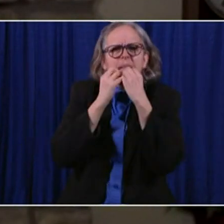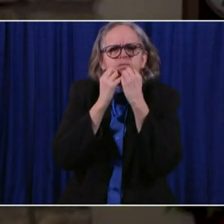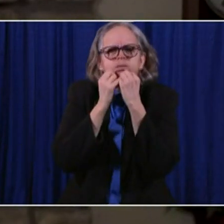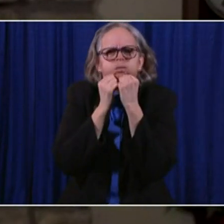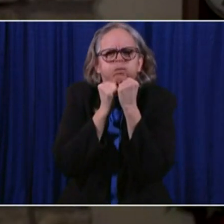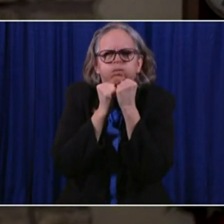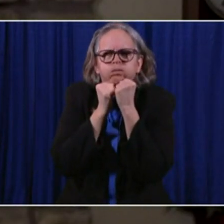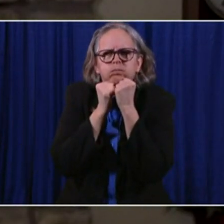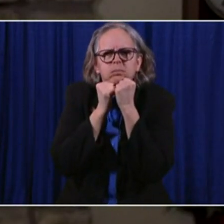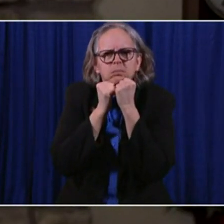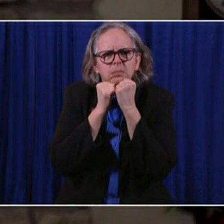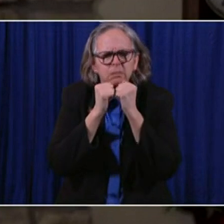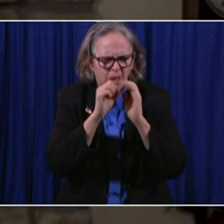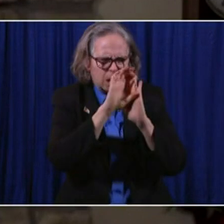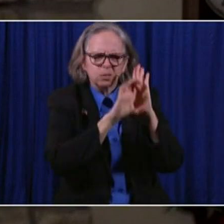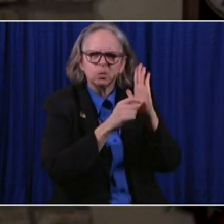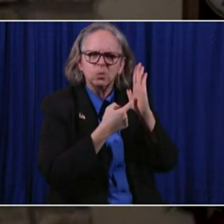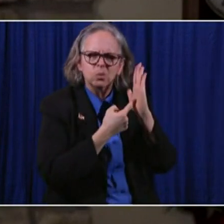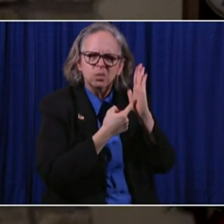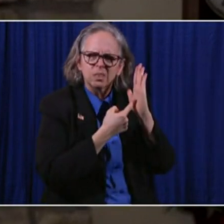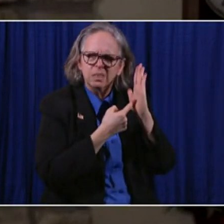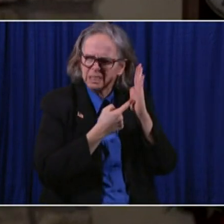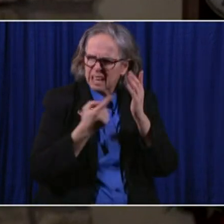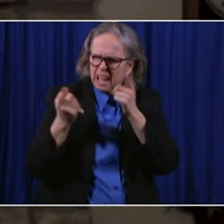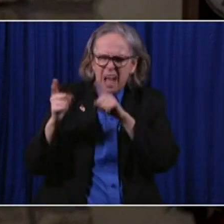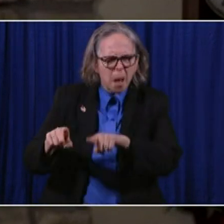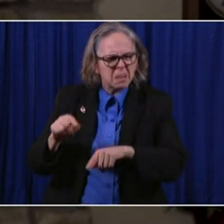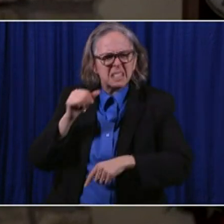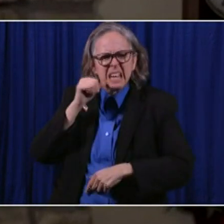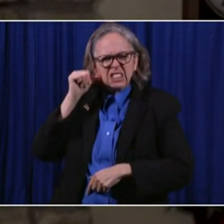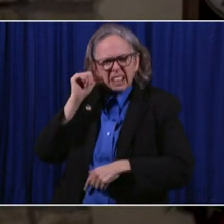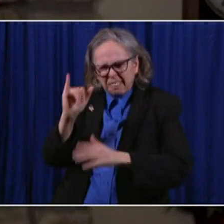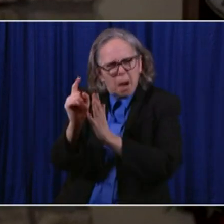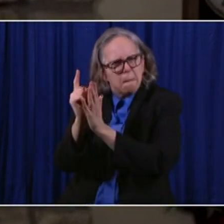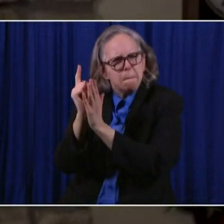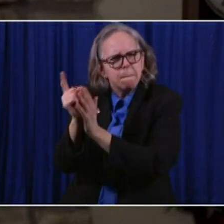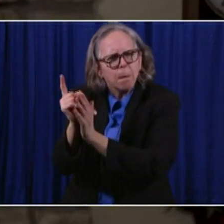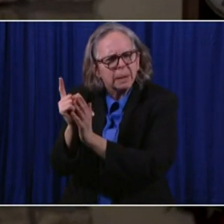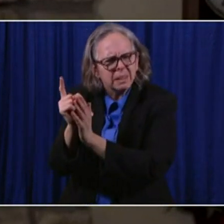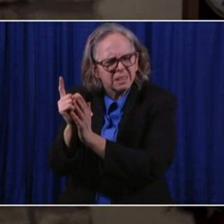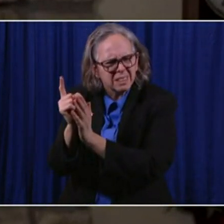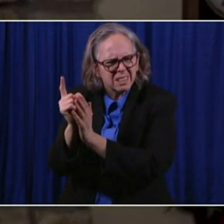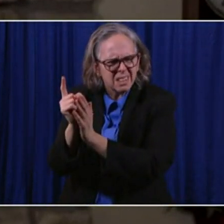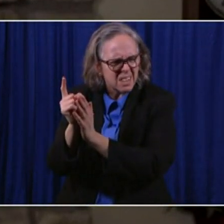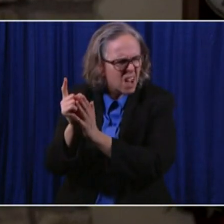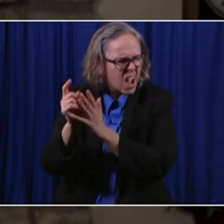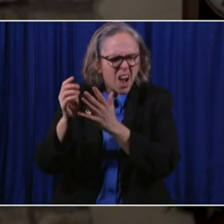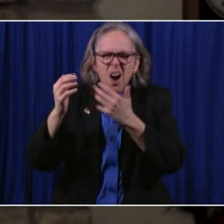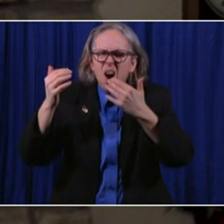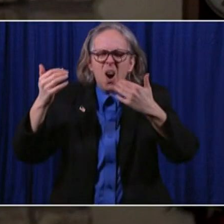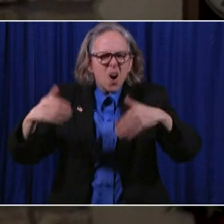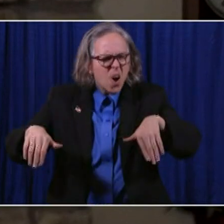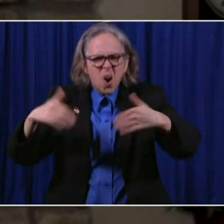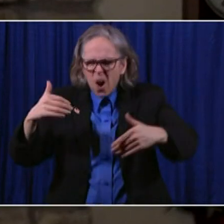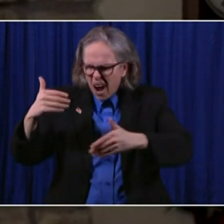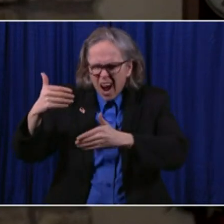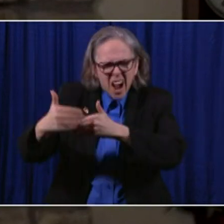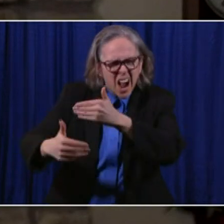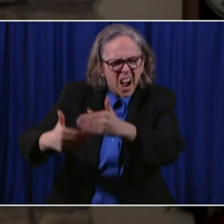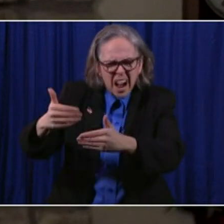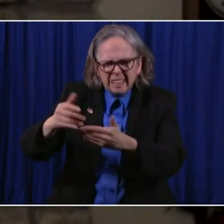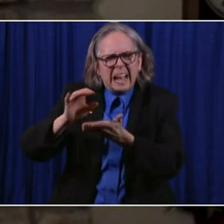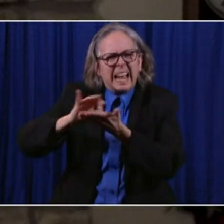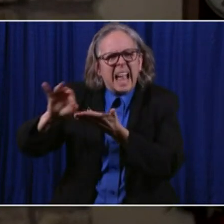For what was going on at that moment, that very moment, was the process of counting the votes,